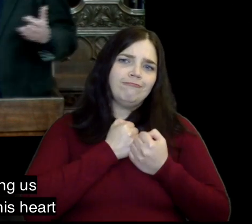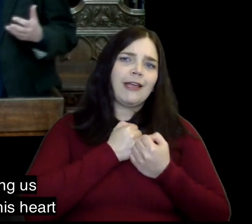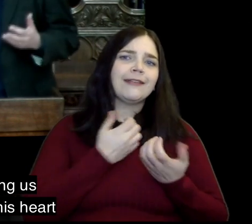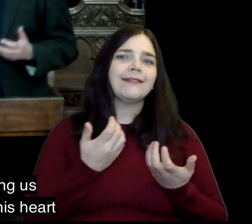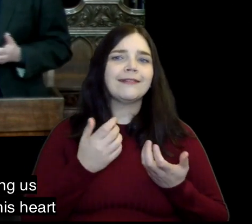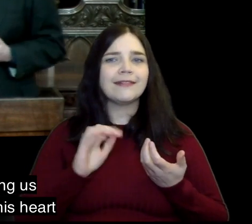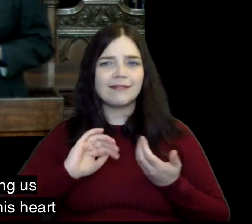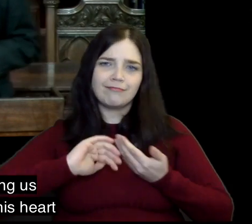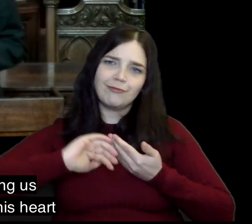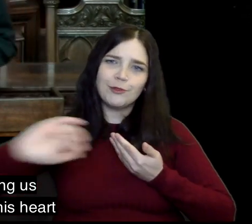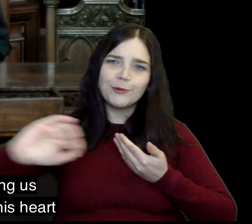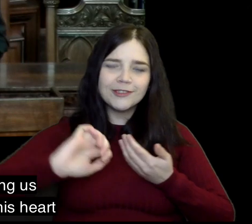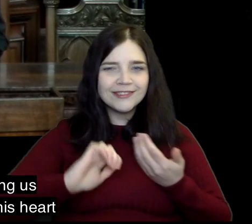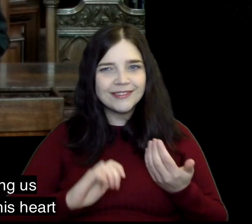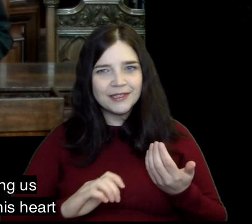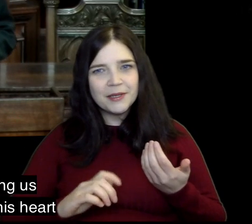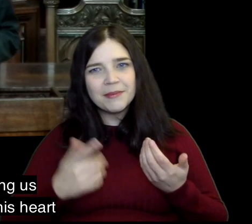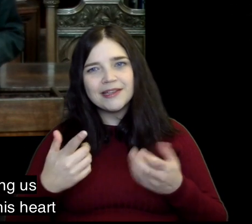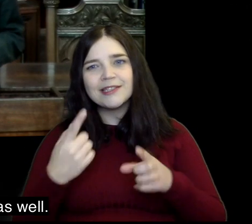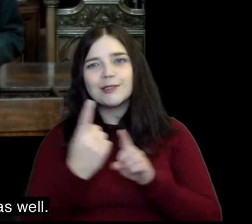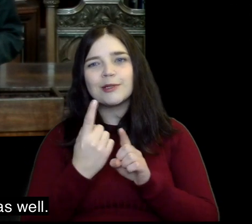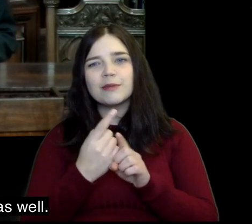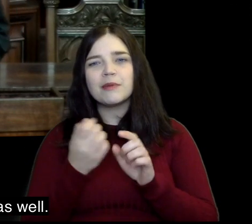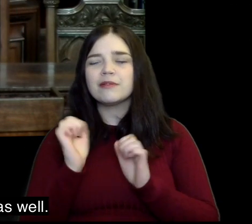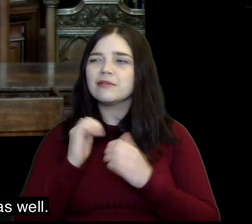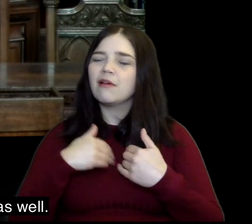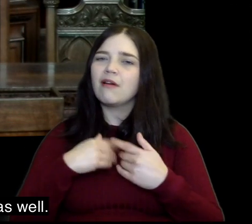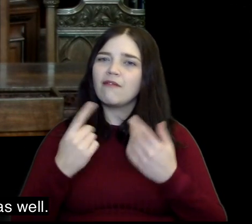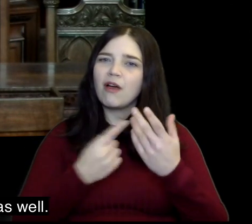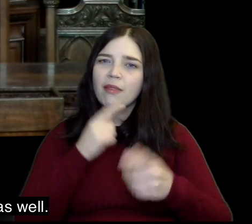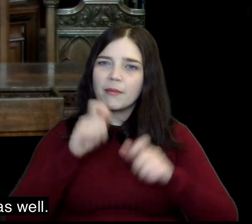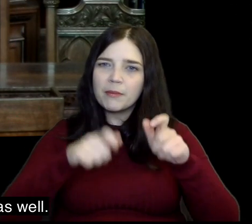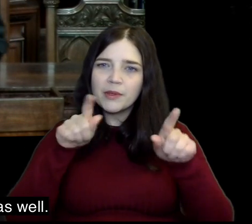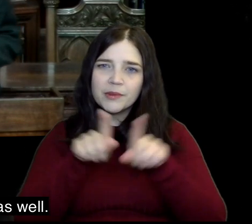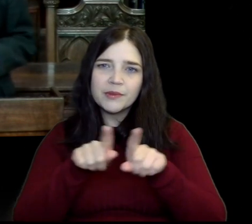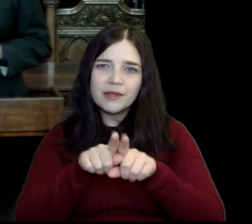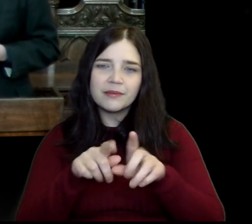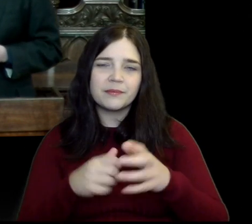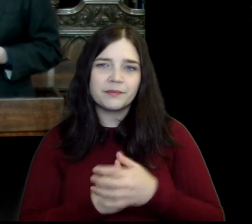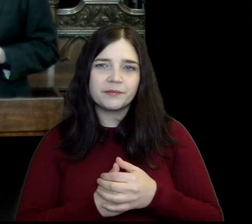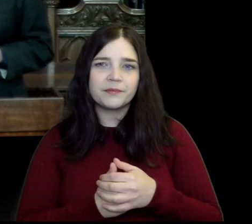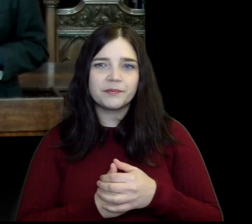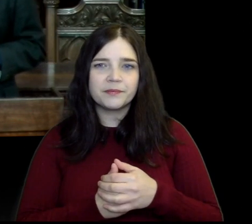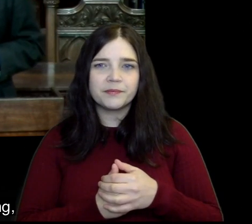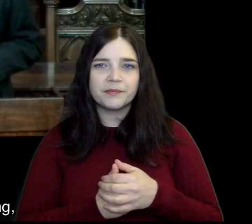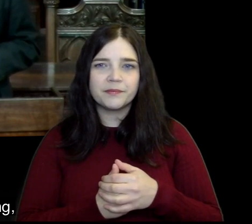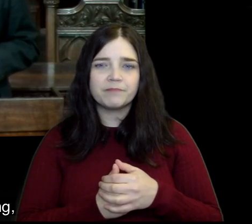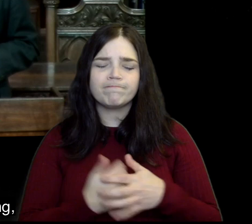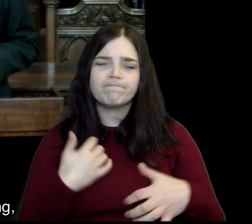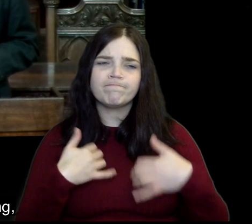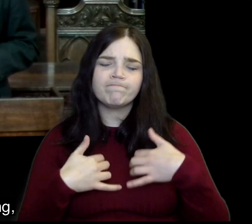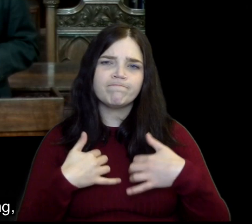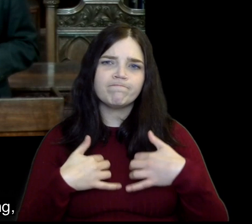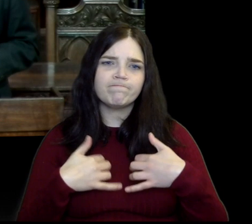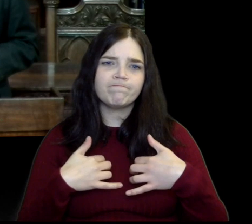to look after our church and God is telling us something about his heart for other people as well